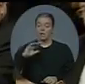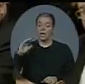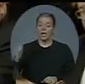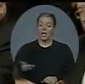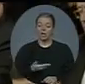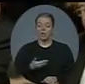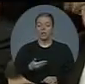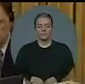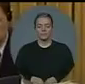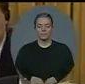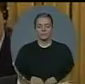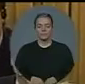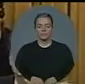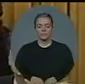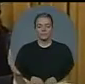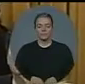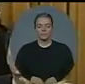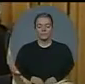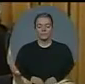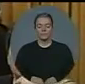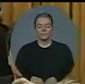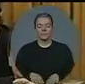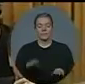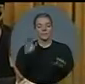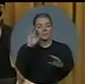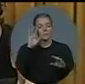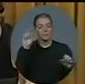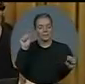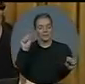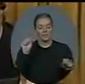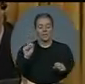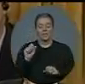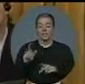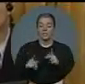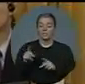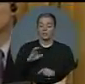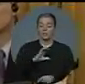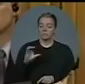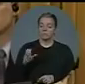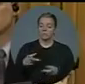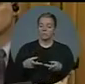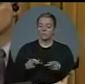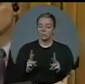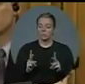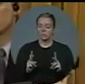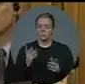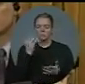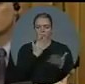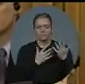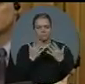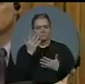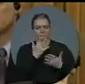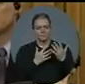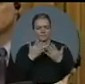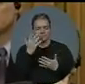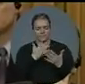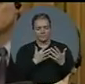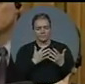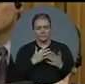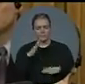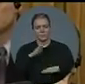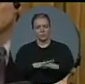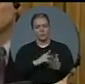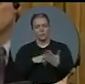fueling our economy. Canadians have every right to be concerned about this government's hidden agenda on